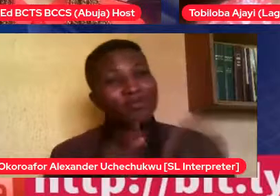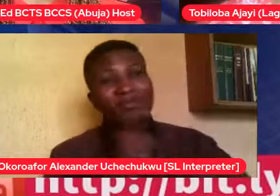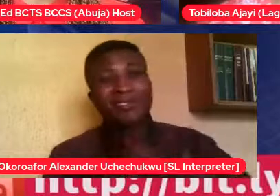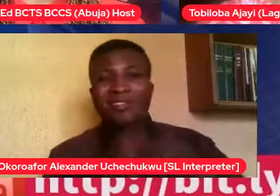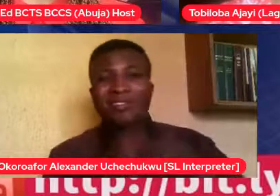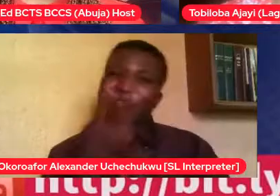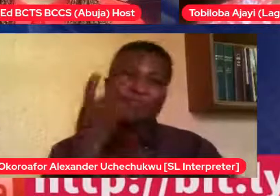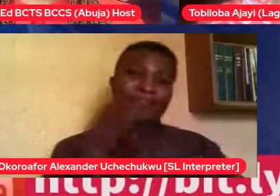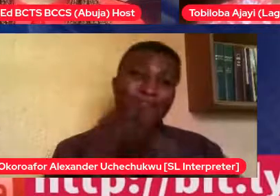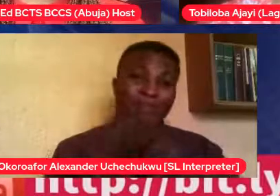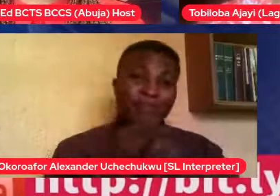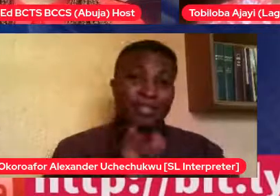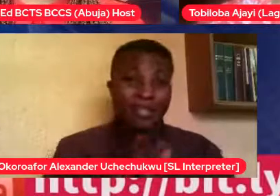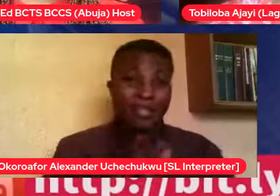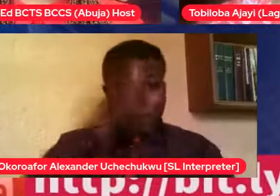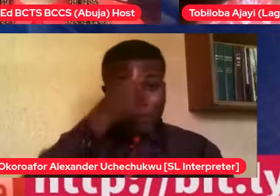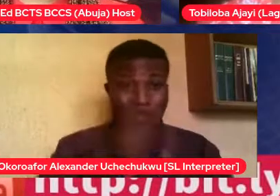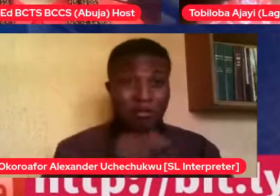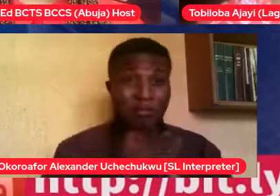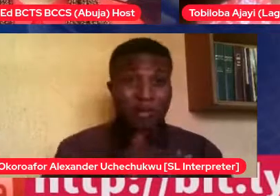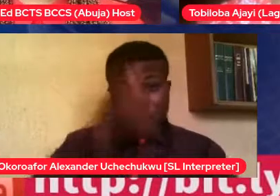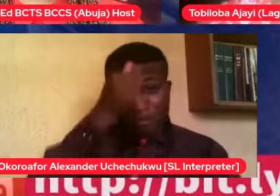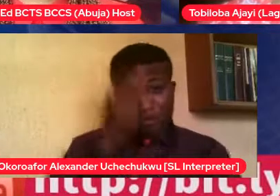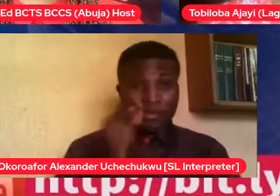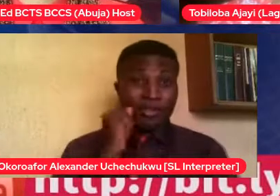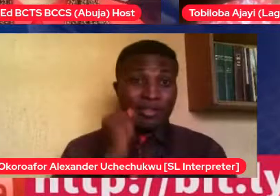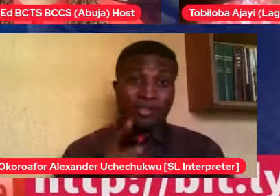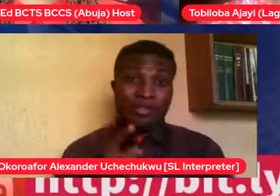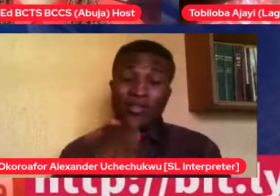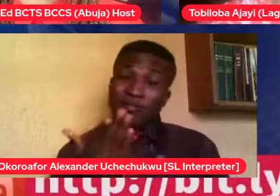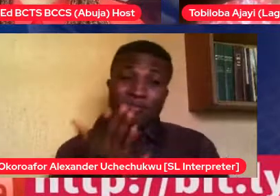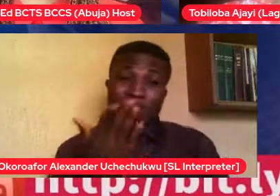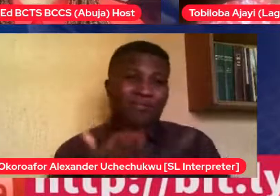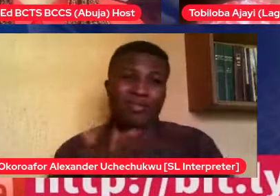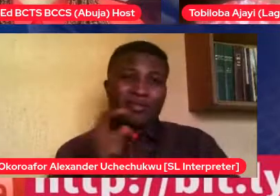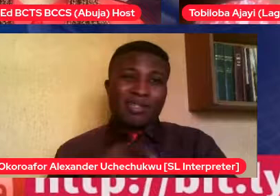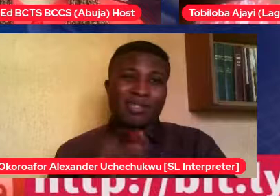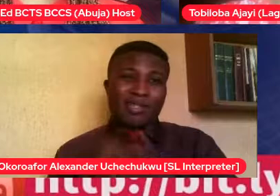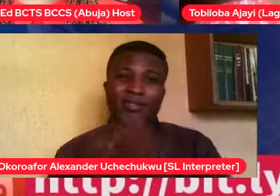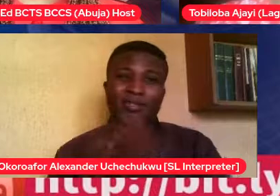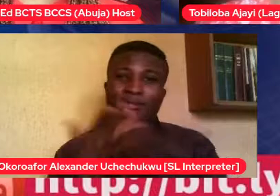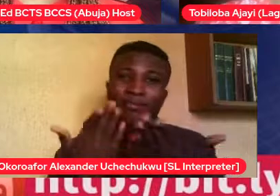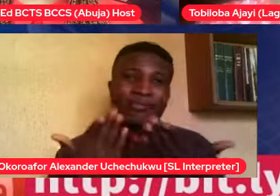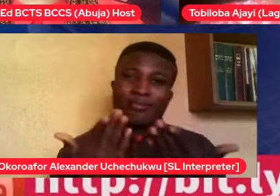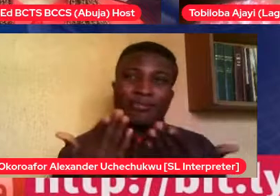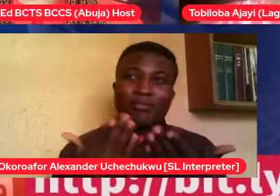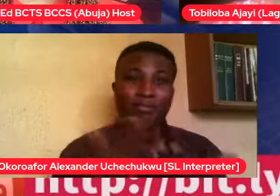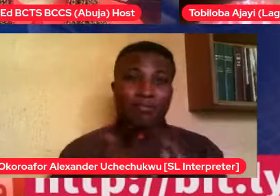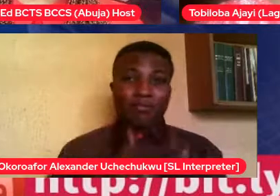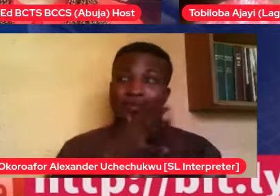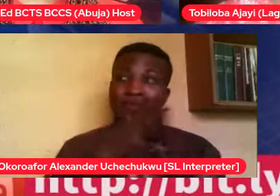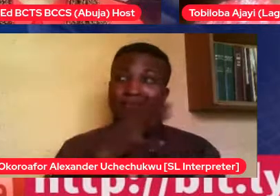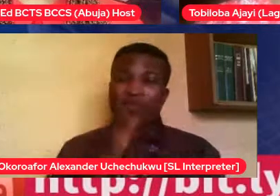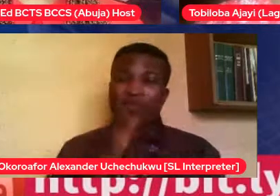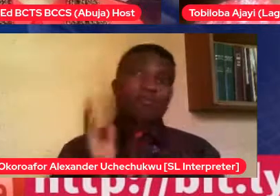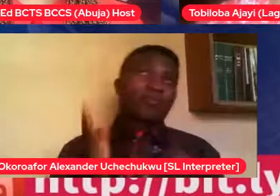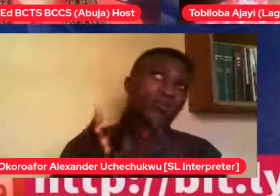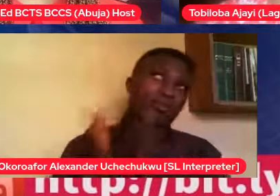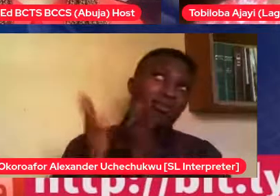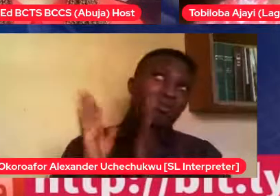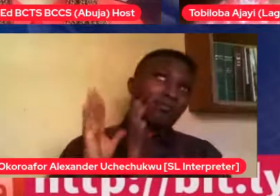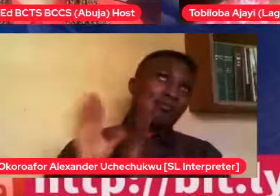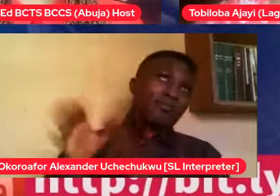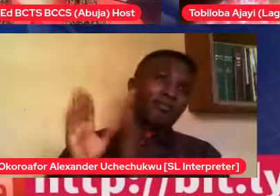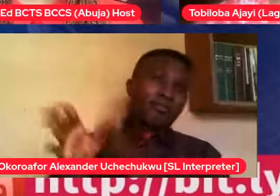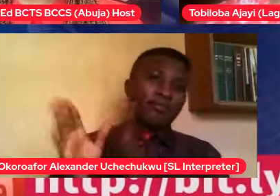point, my mom was like, well, yeah, your sisters can figure it out. I think they eventually sat me down, and we figured out a way that worked for